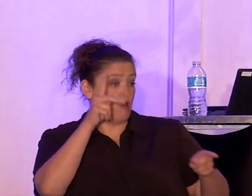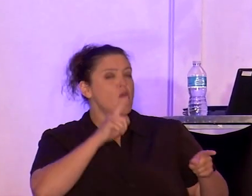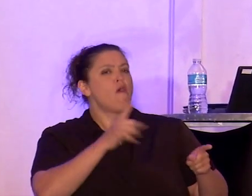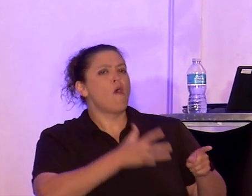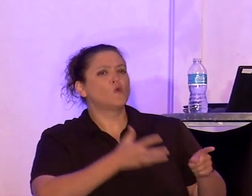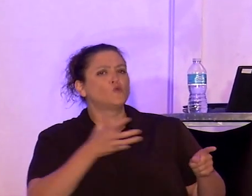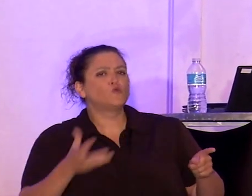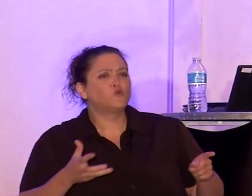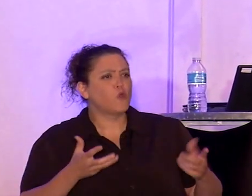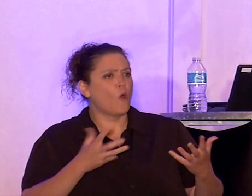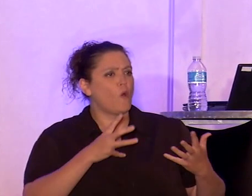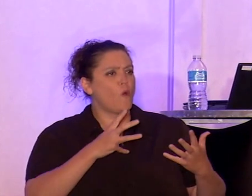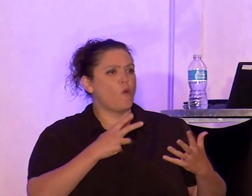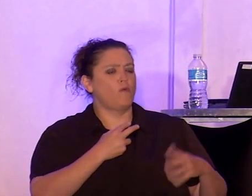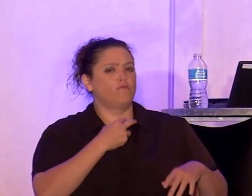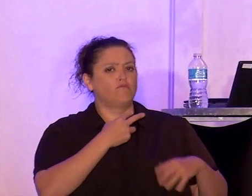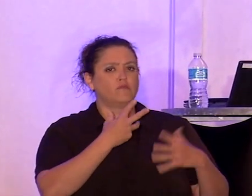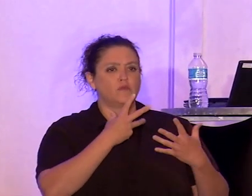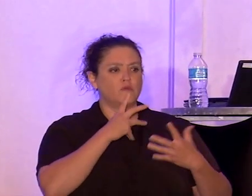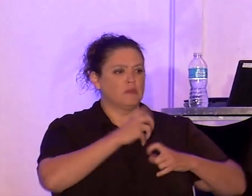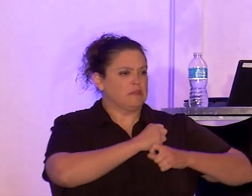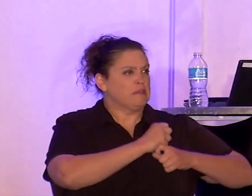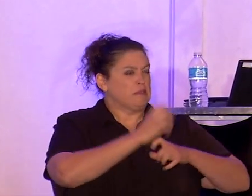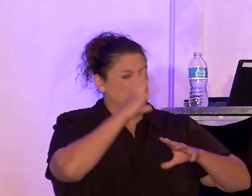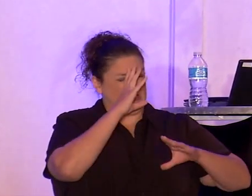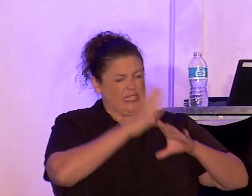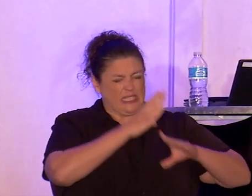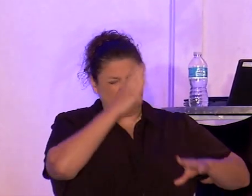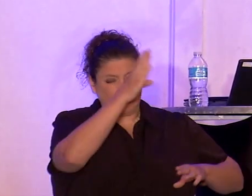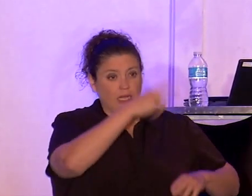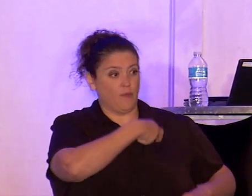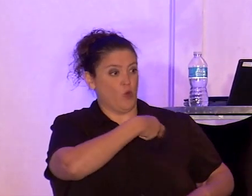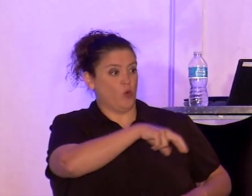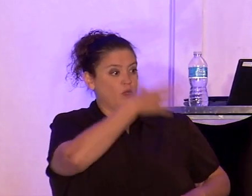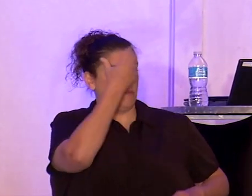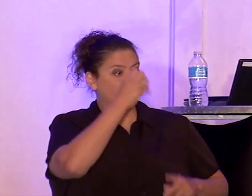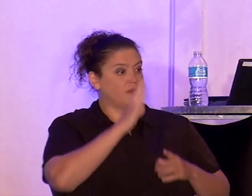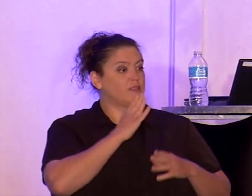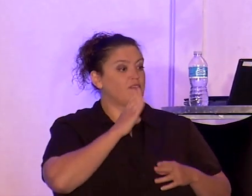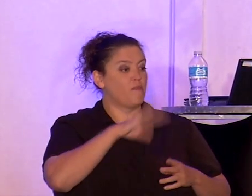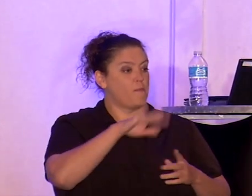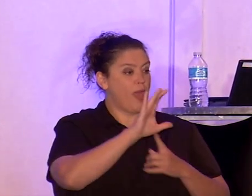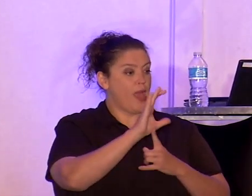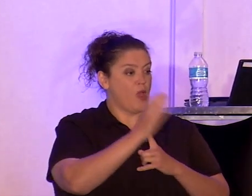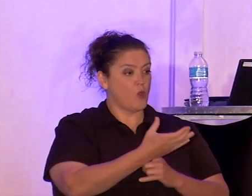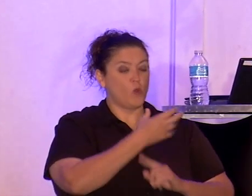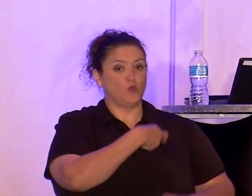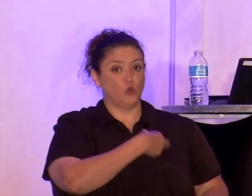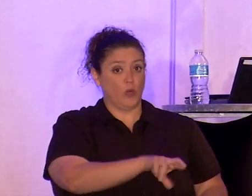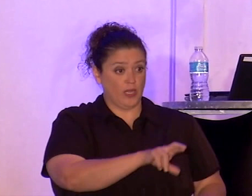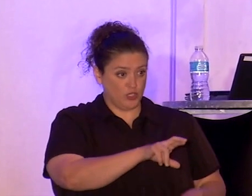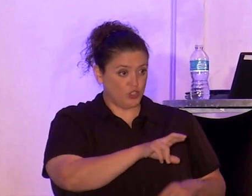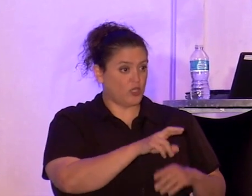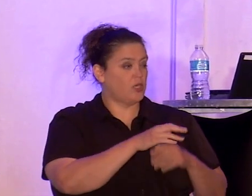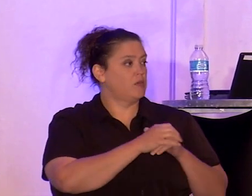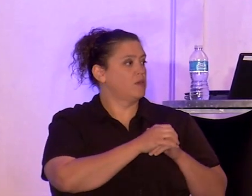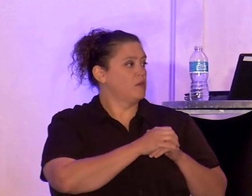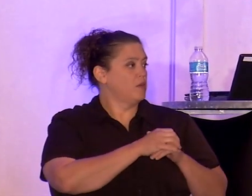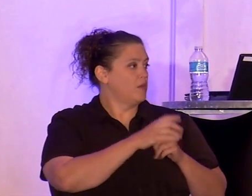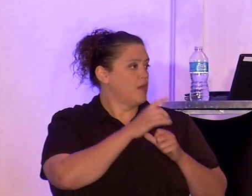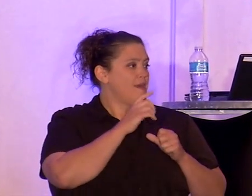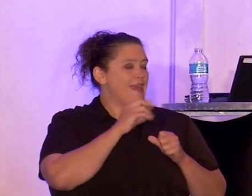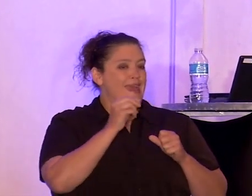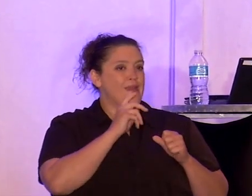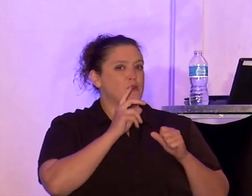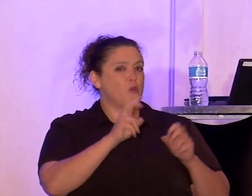so intractably hyper-religious due to bad cultural conditioning. And to paraphrase the burning question